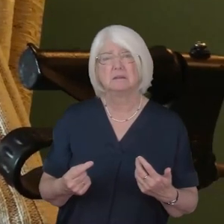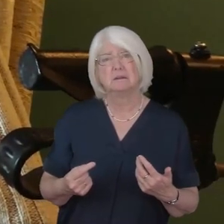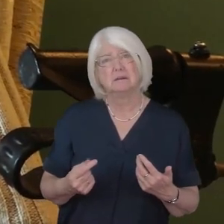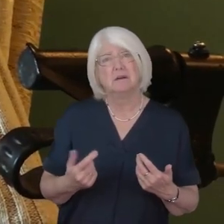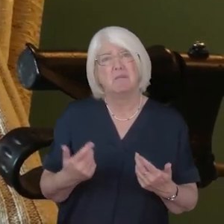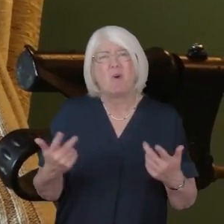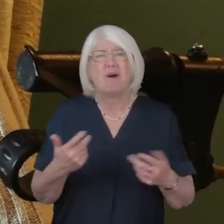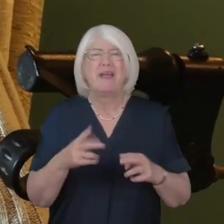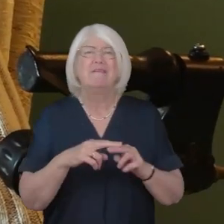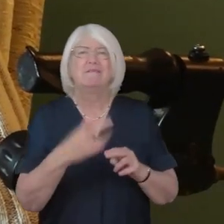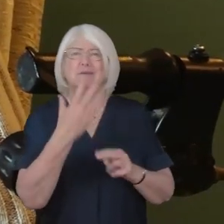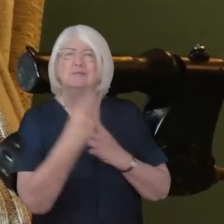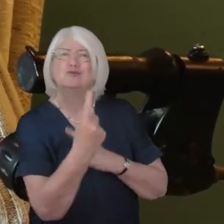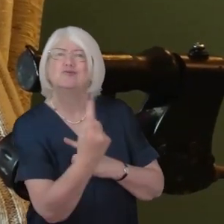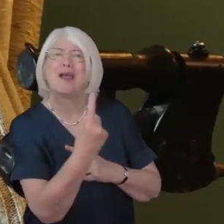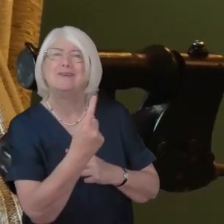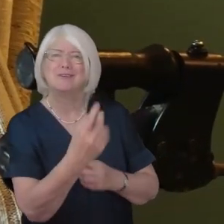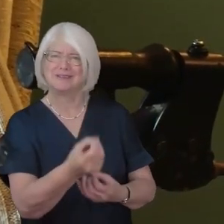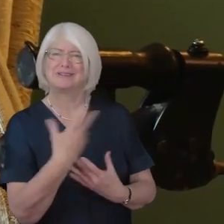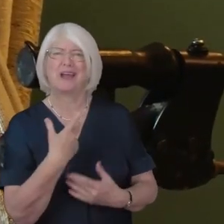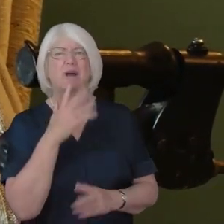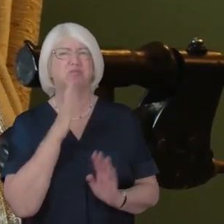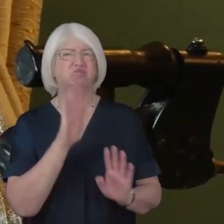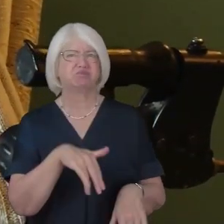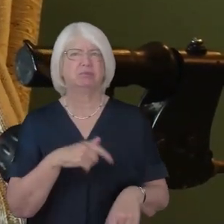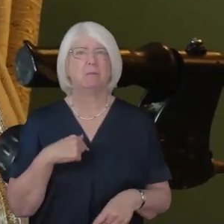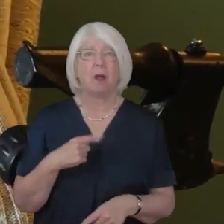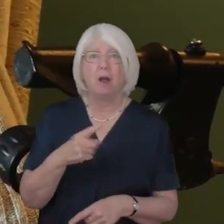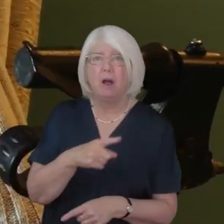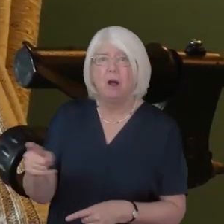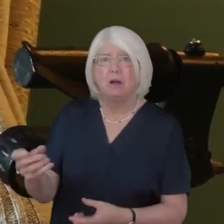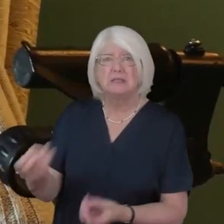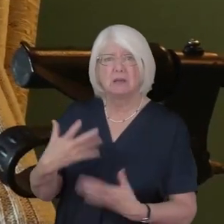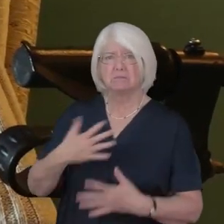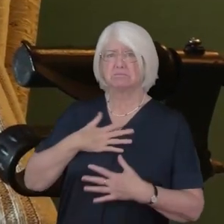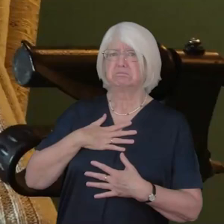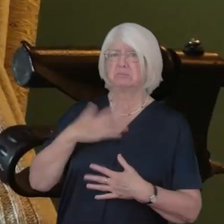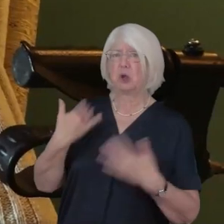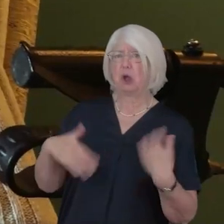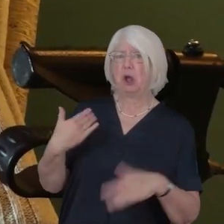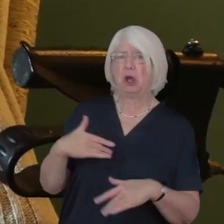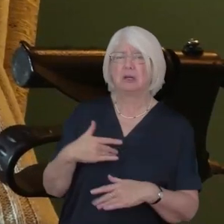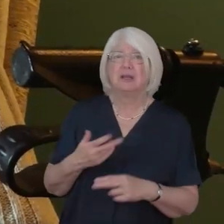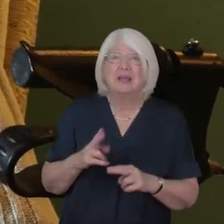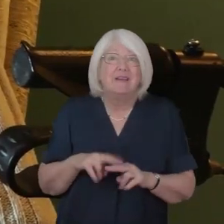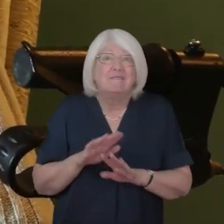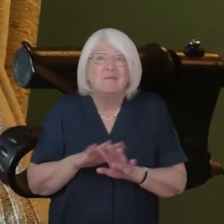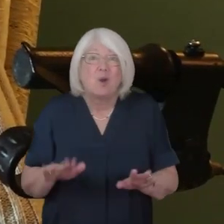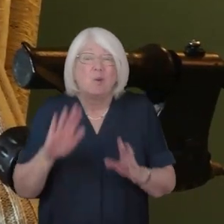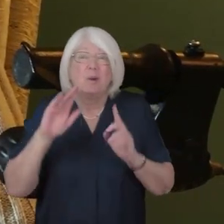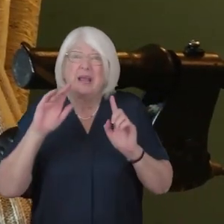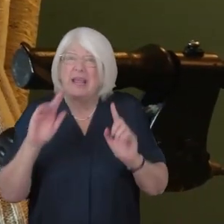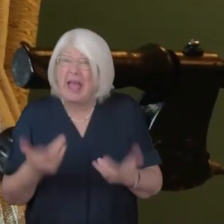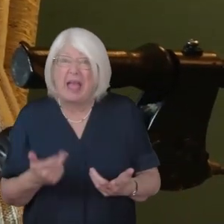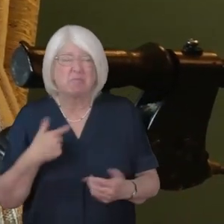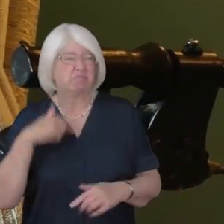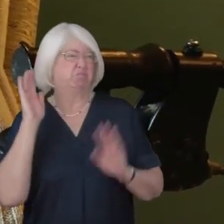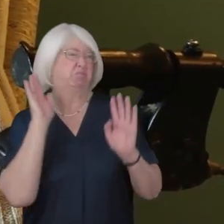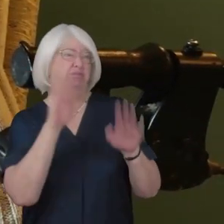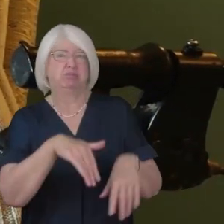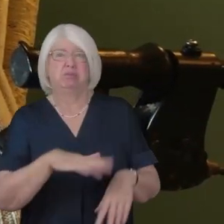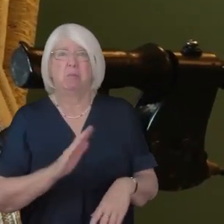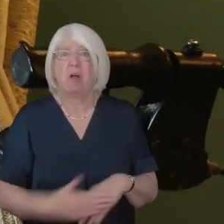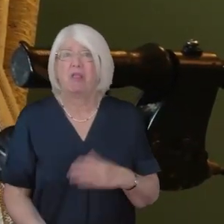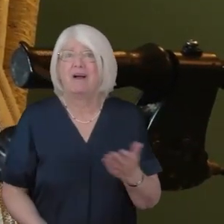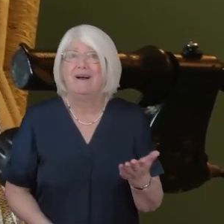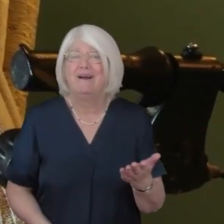For if you do not care The barbed words fall to the ground Love